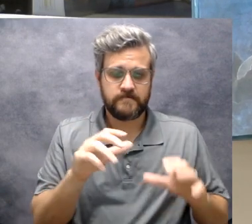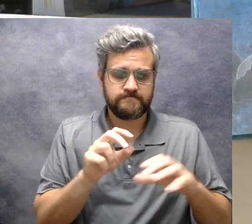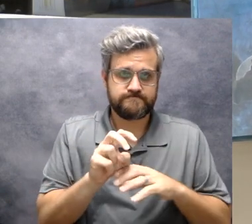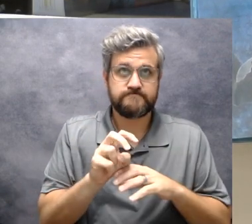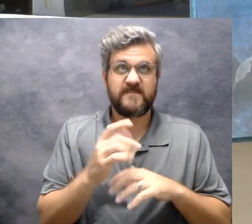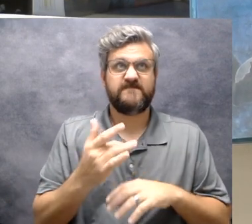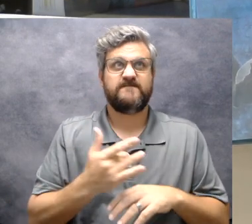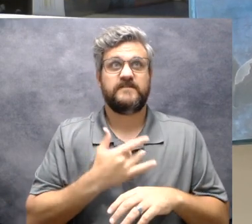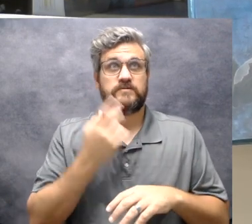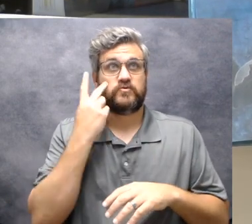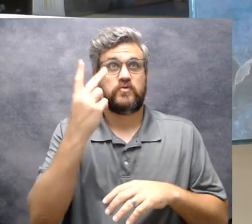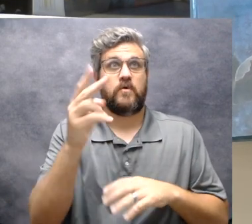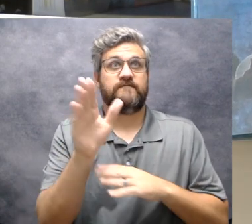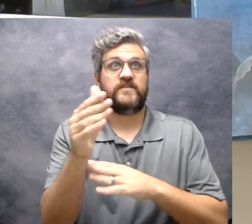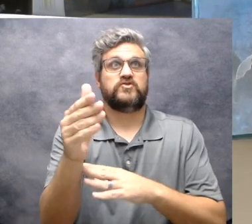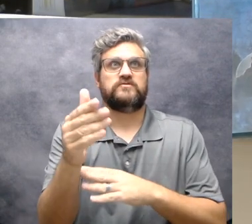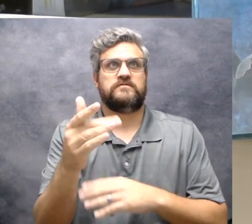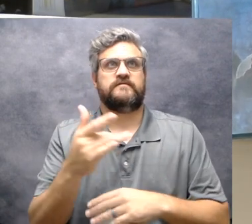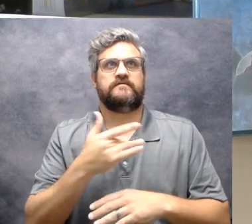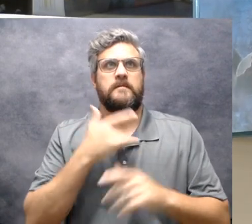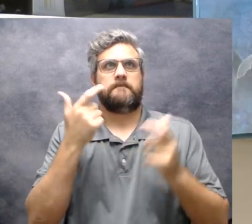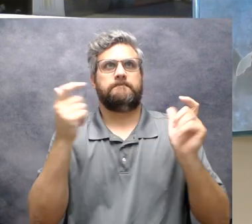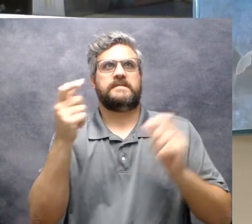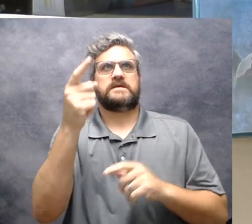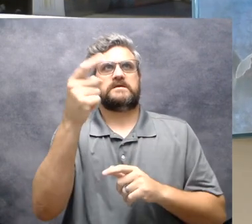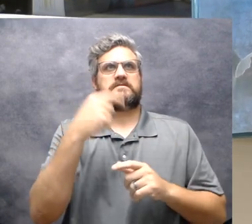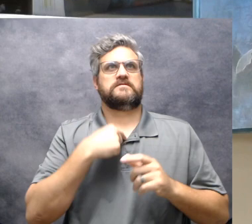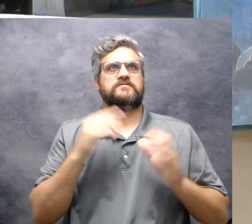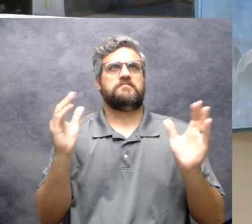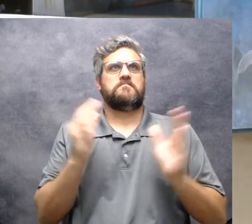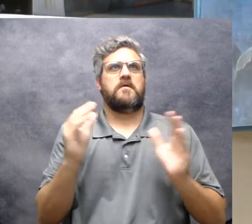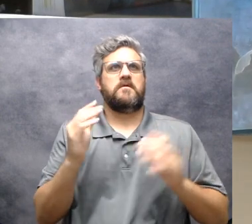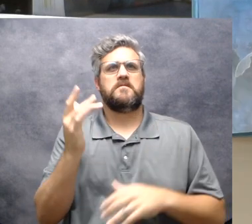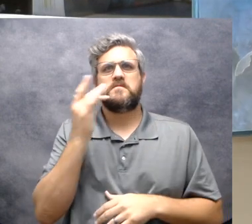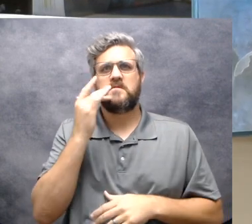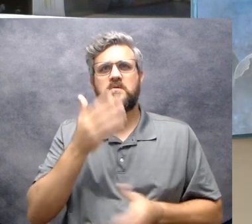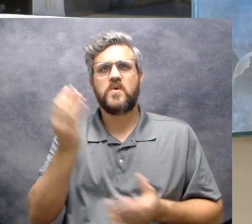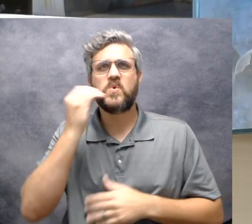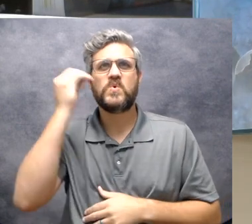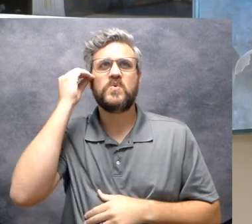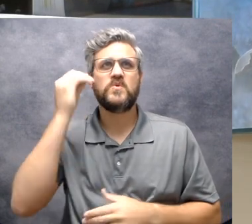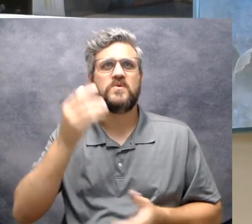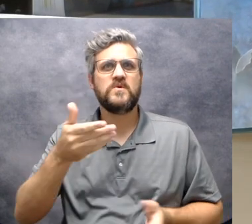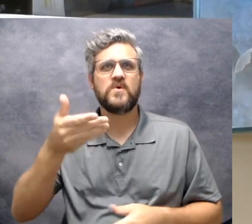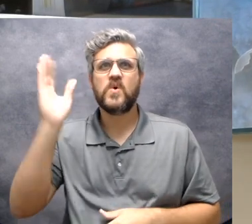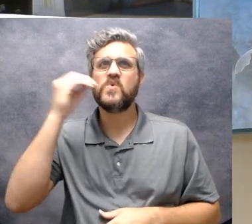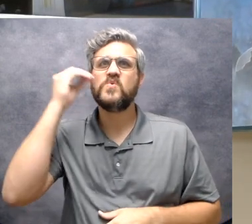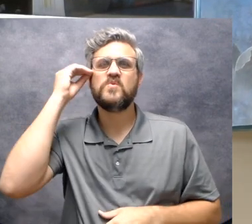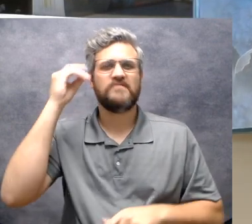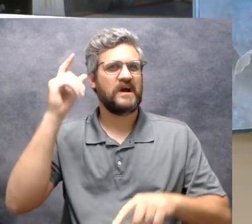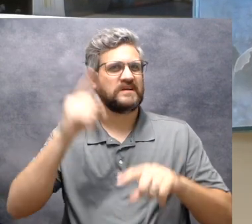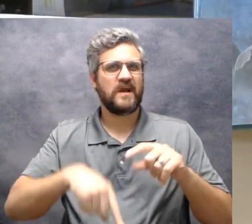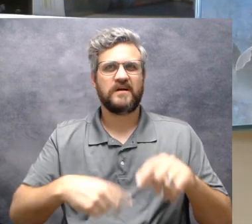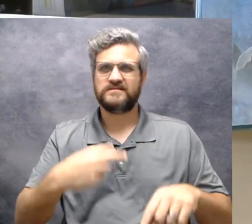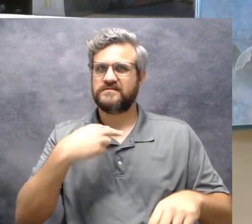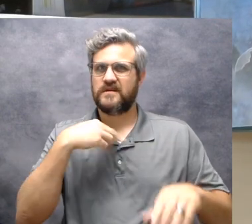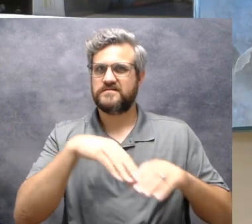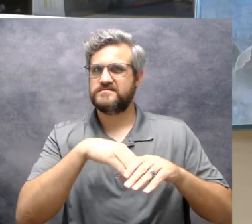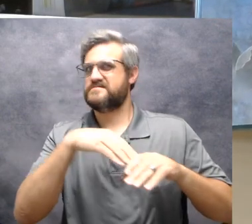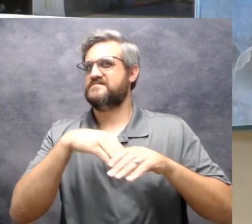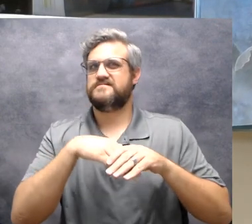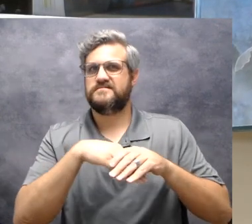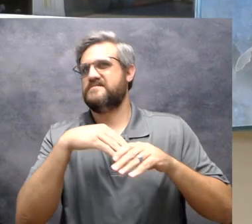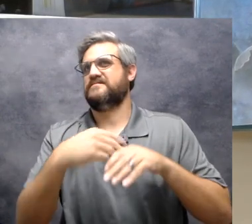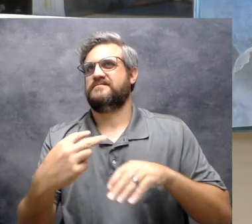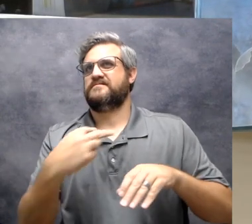feel so big. He wanted to swim home to his friend, but he couldn't. His fin was still stuck and the